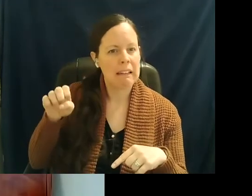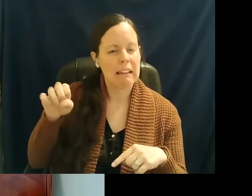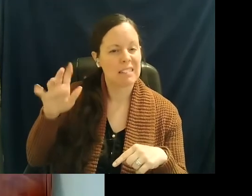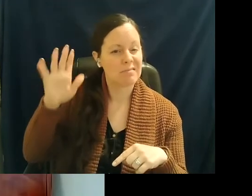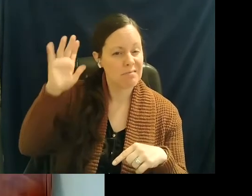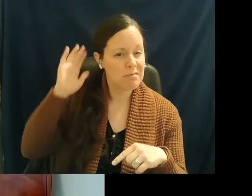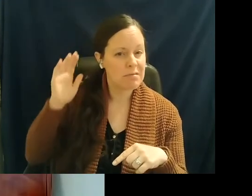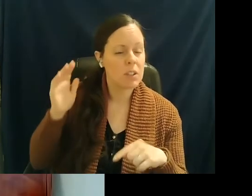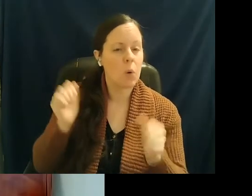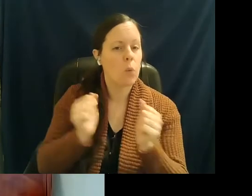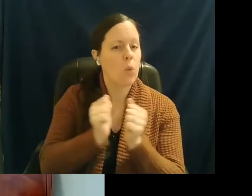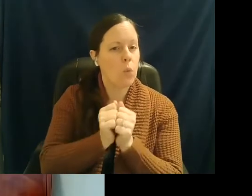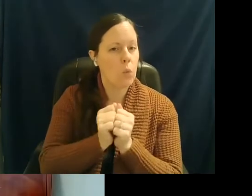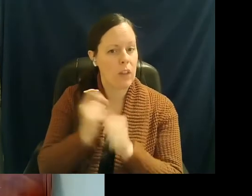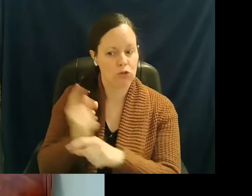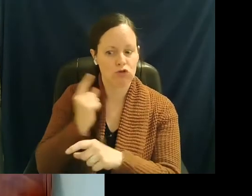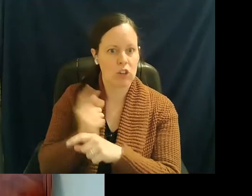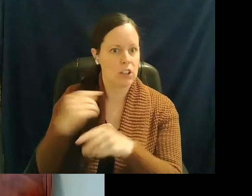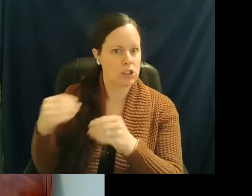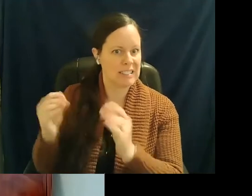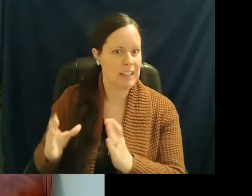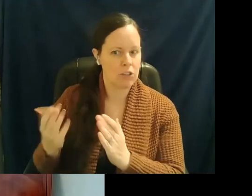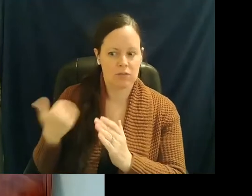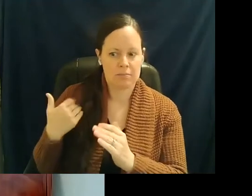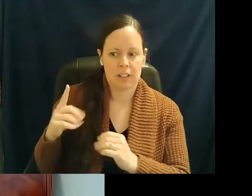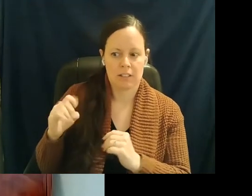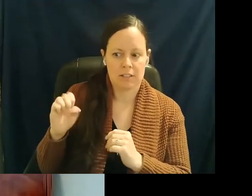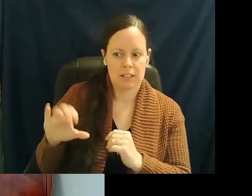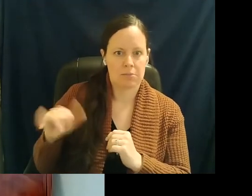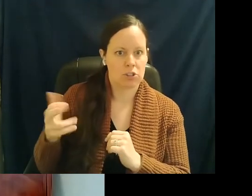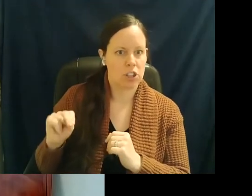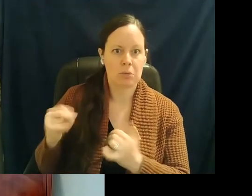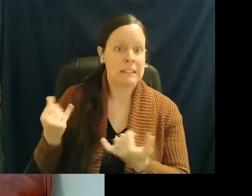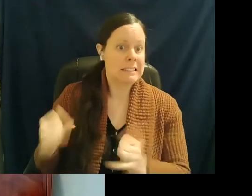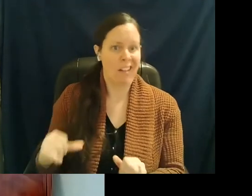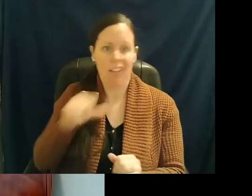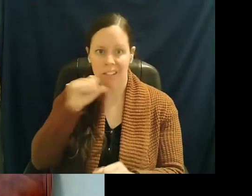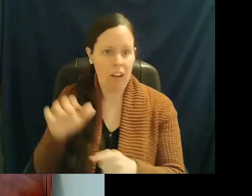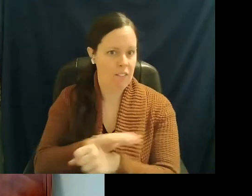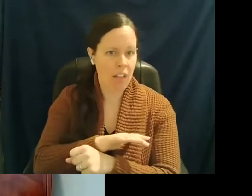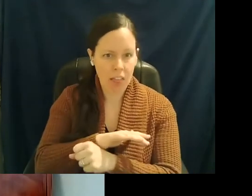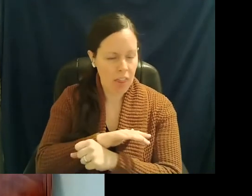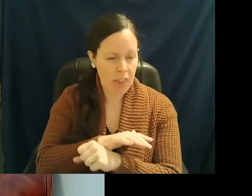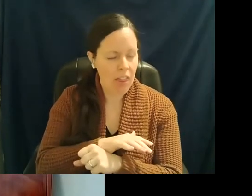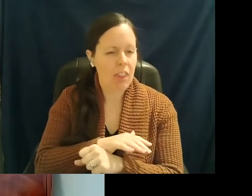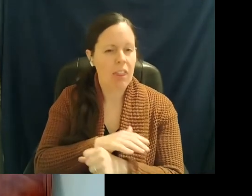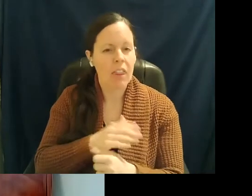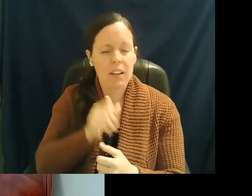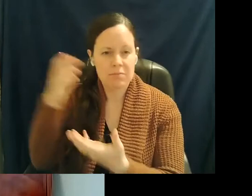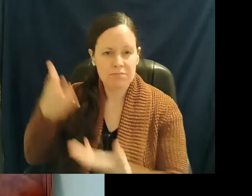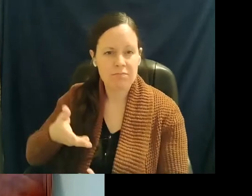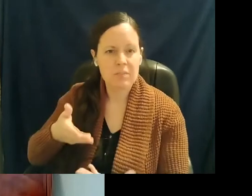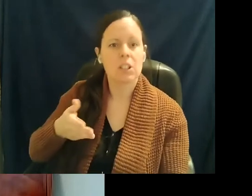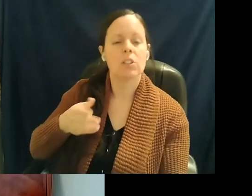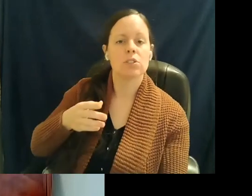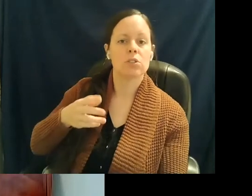with our traditional vendors back in December and January have still gone unfilled. So we very much on both sides